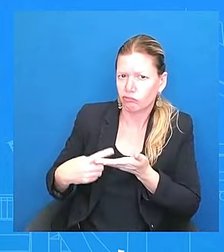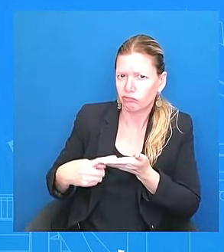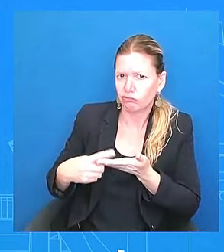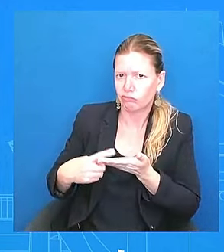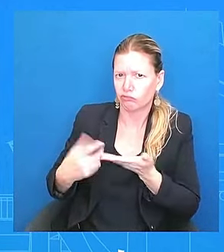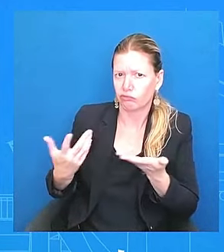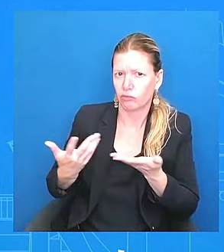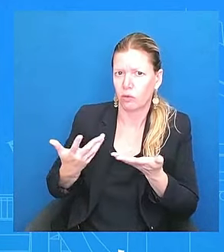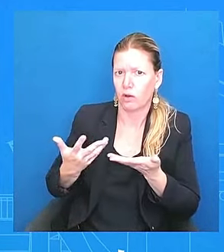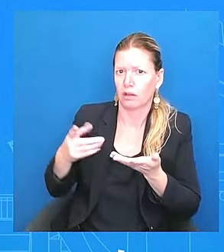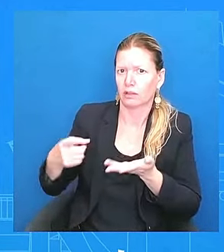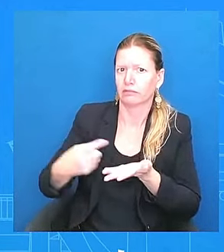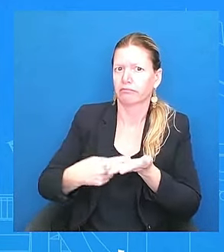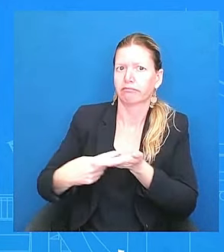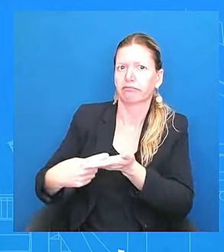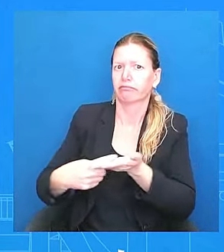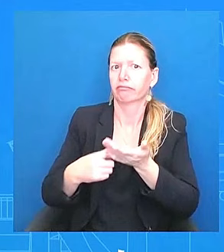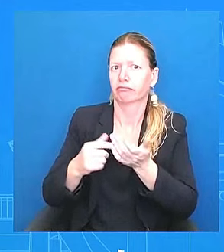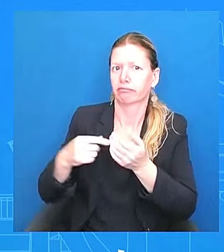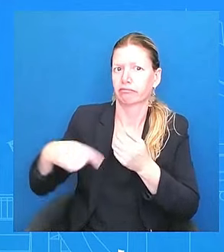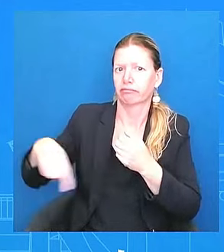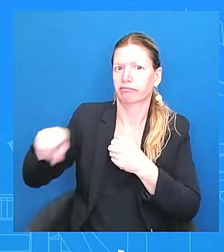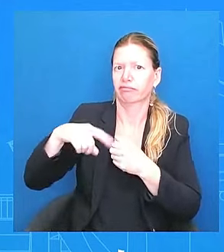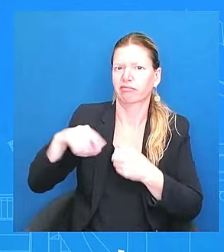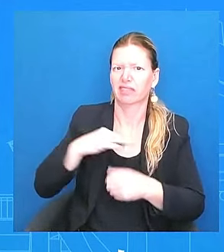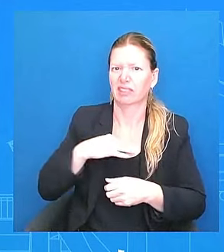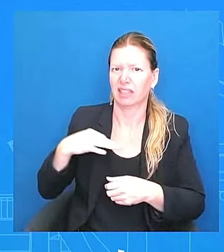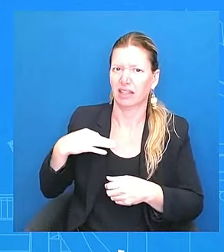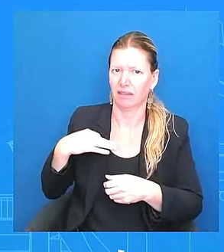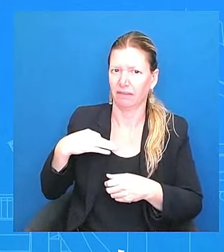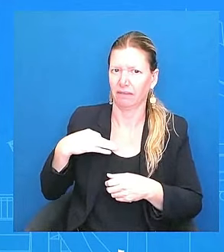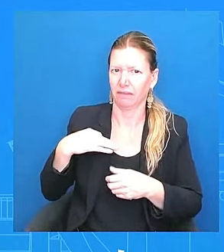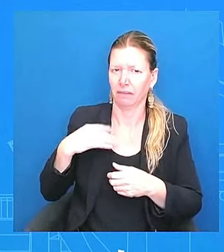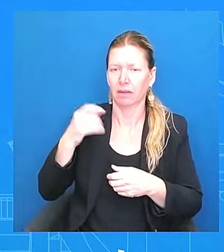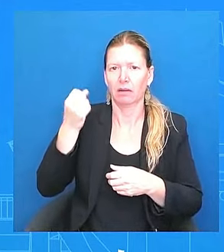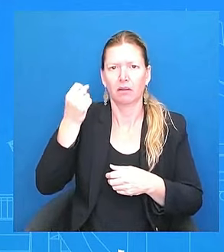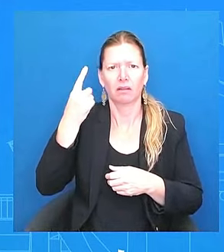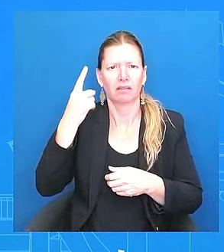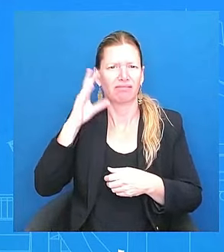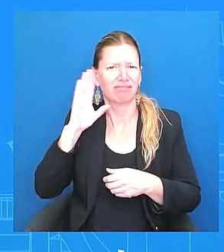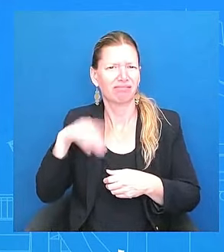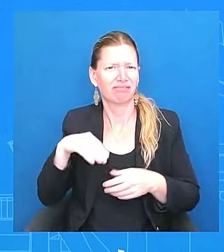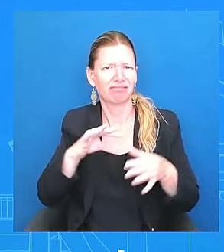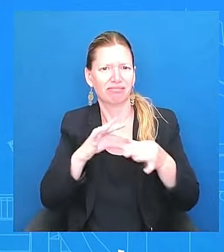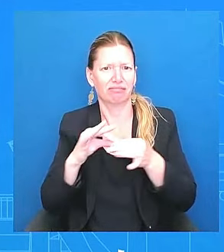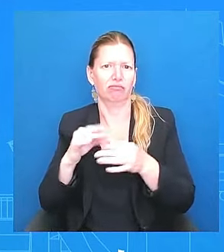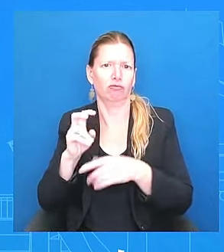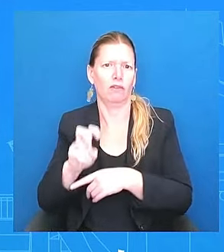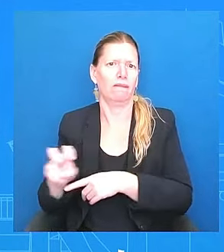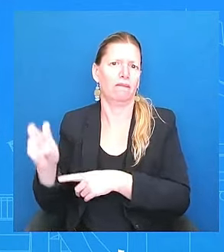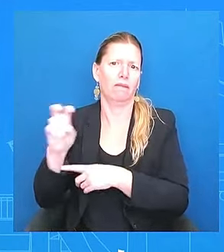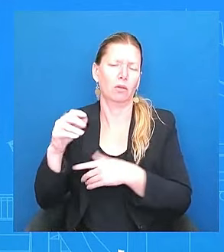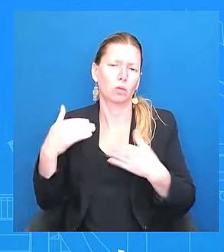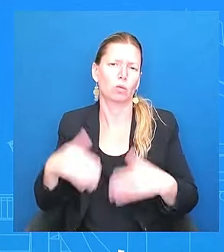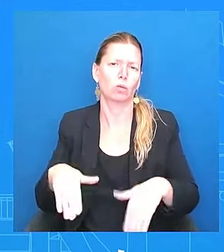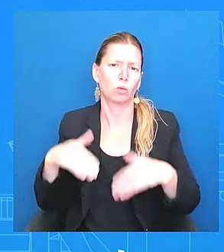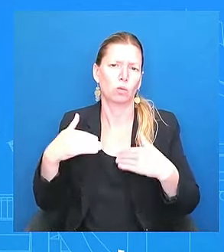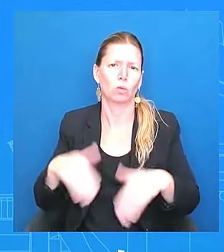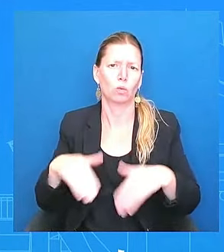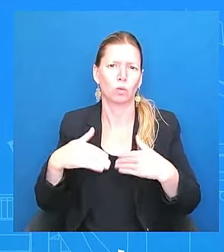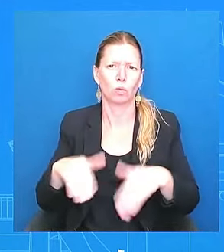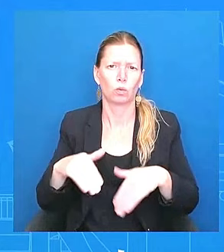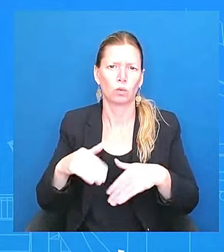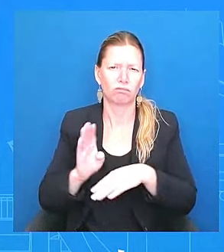travel, uh, it was rigorous. He had a rigorous travel. We talk about it sometimes. I think I've mentioned this, uh, to some of your, with some of your colleagues,